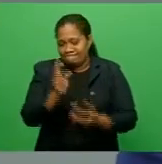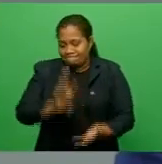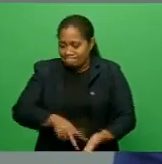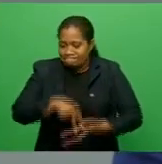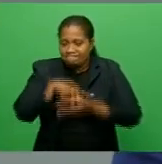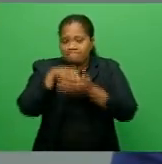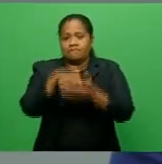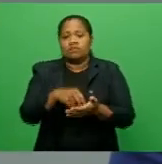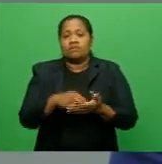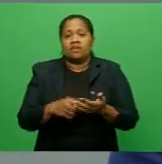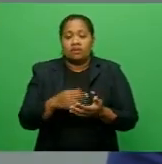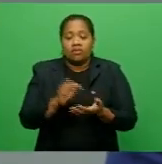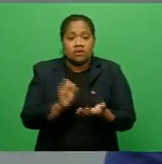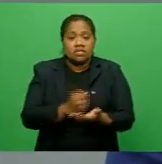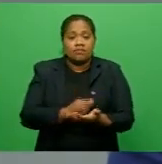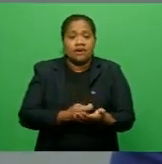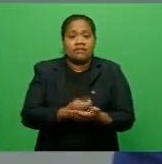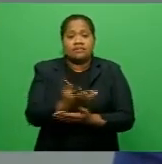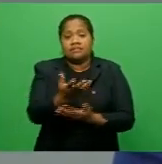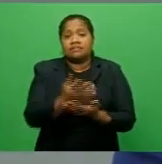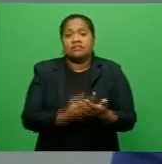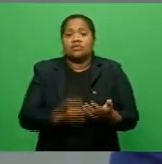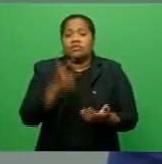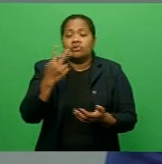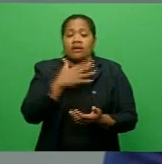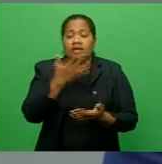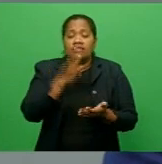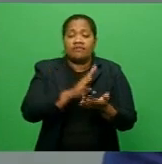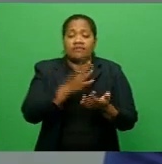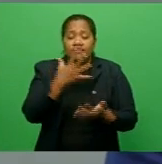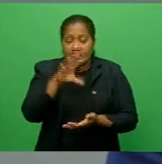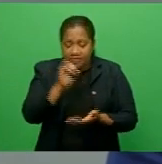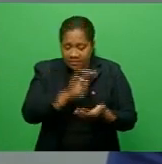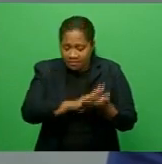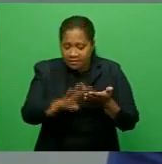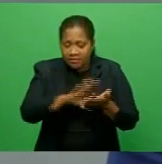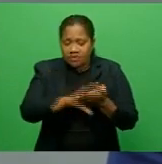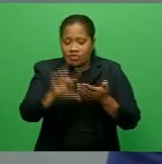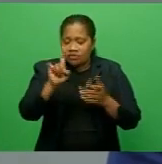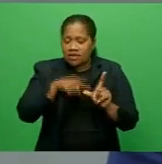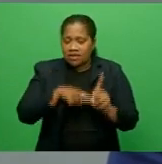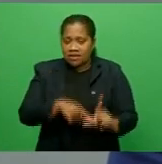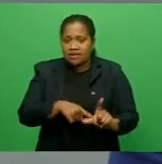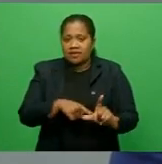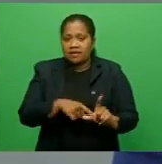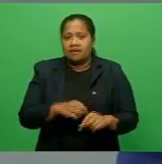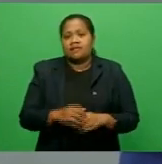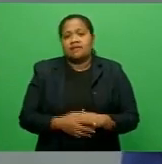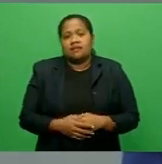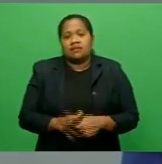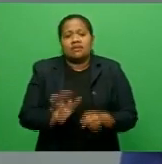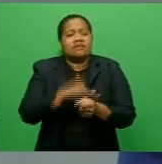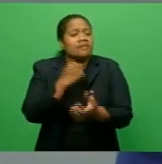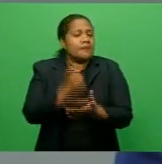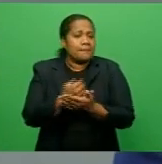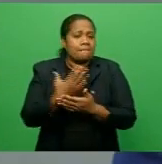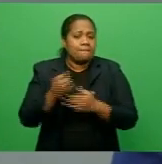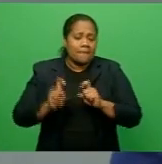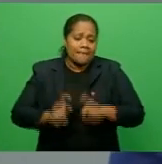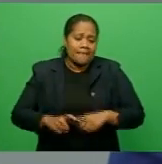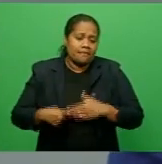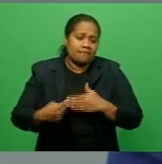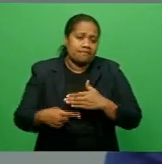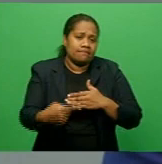$250 million per year provided the right legislative and governance measures are in place to ensure sustainable management.